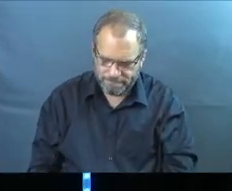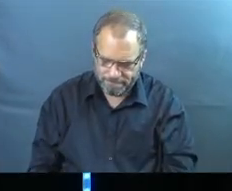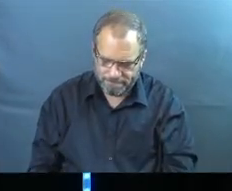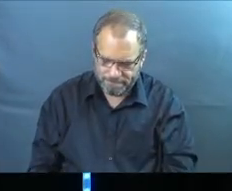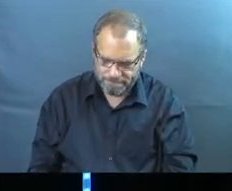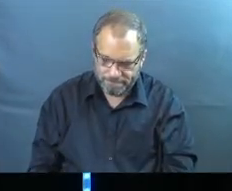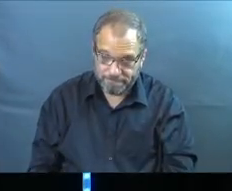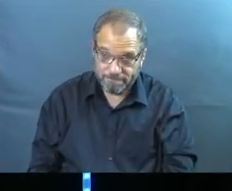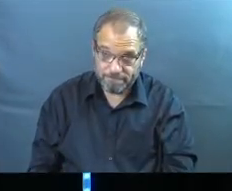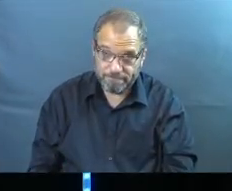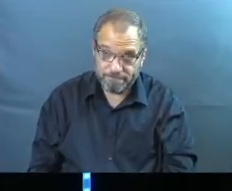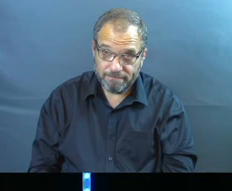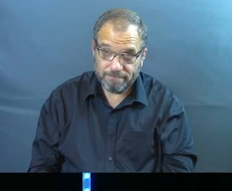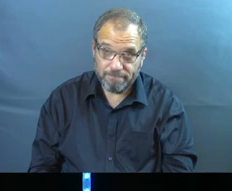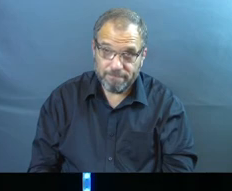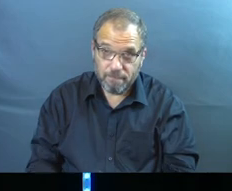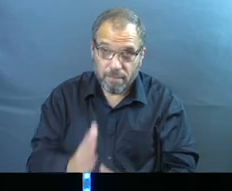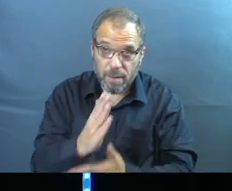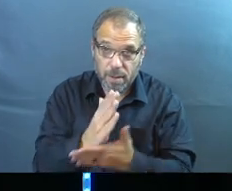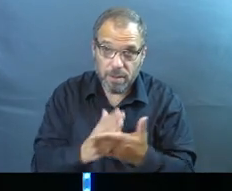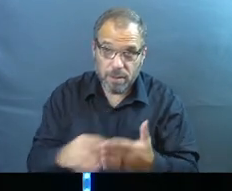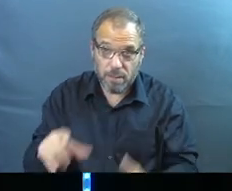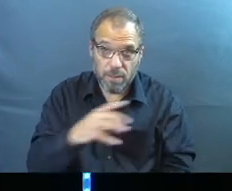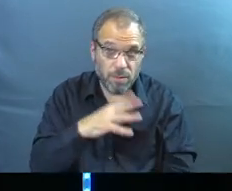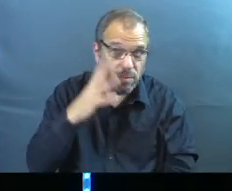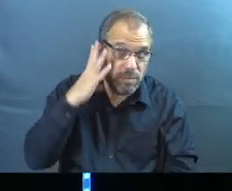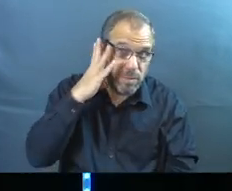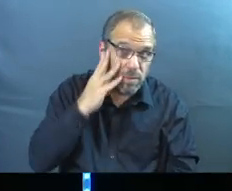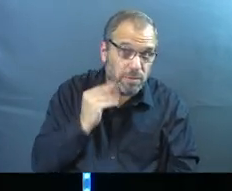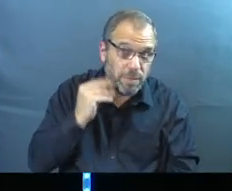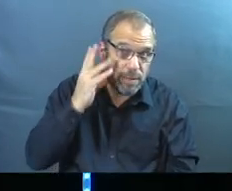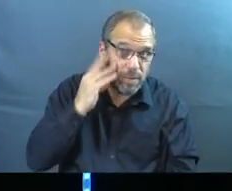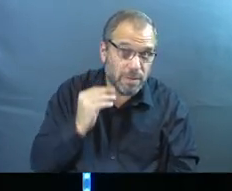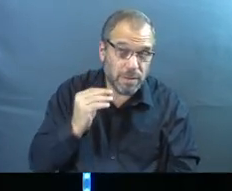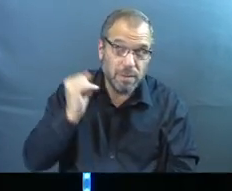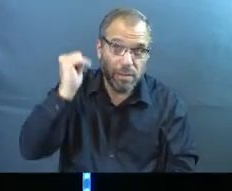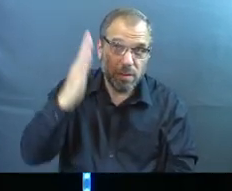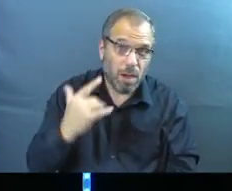some of you are having an experience right now of the living God